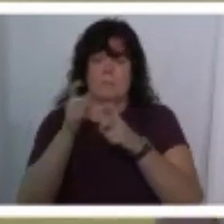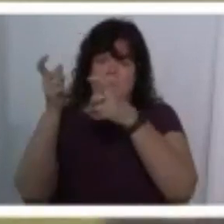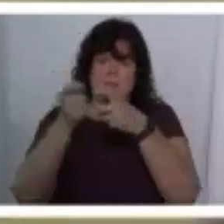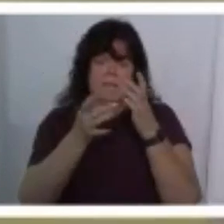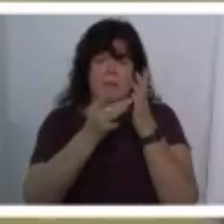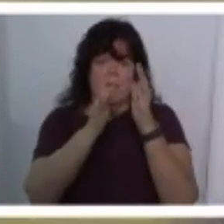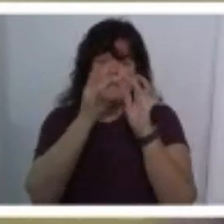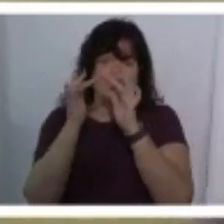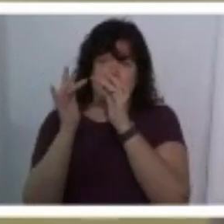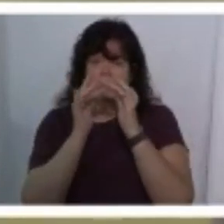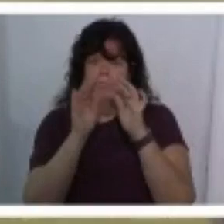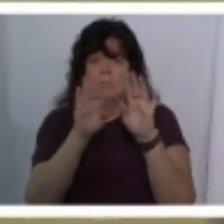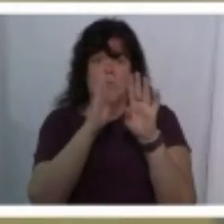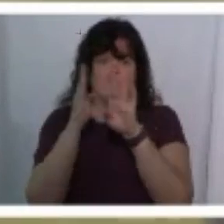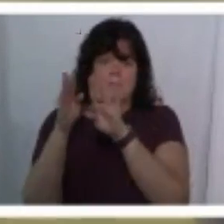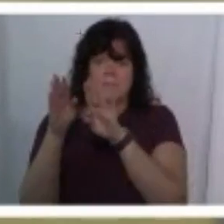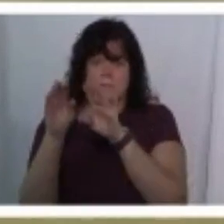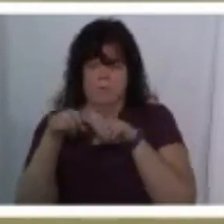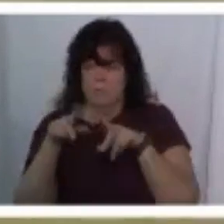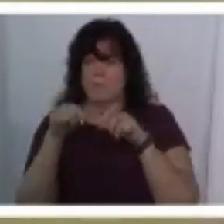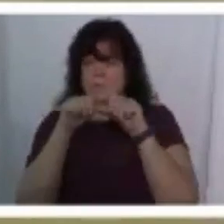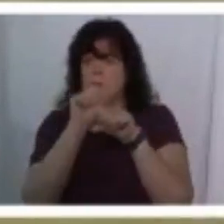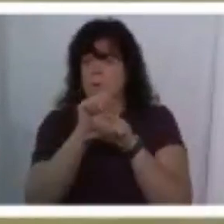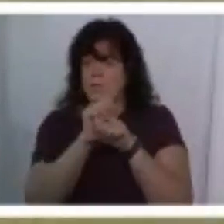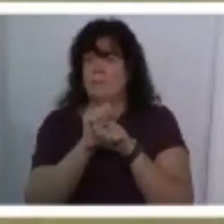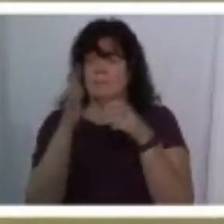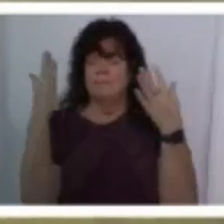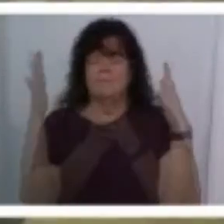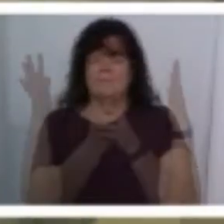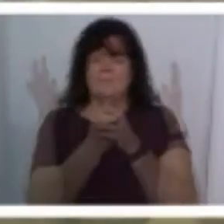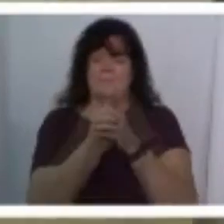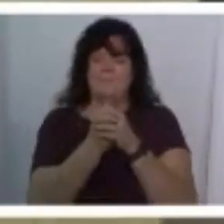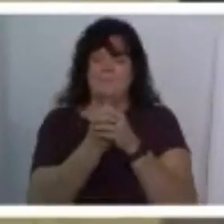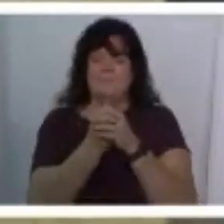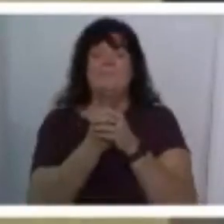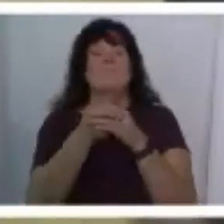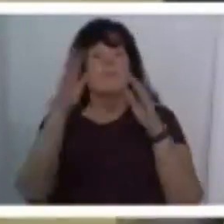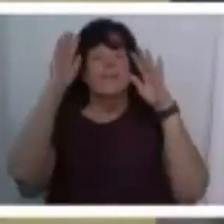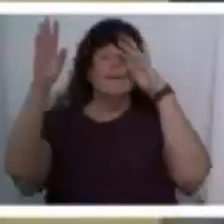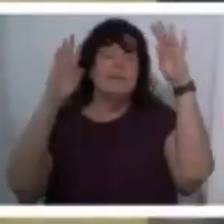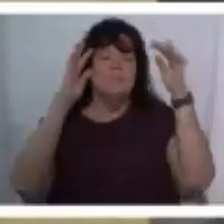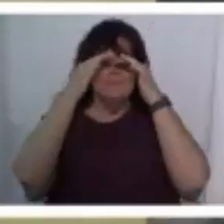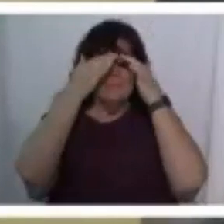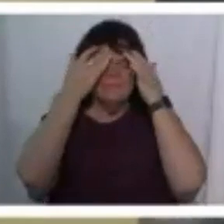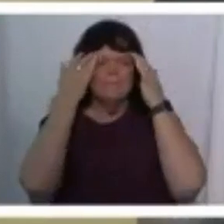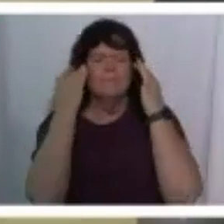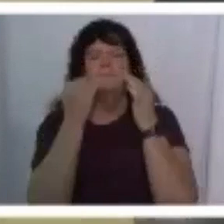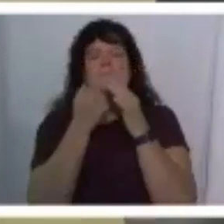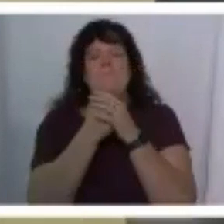opens the door let's keep working at it that's all so hi um